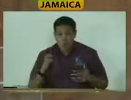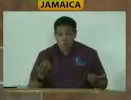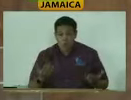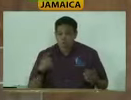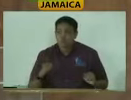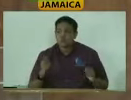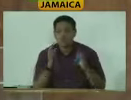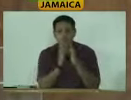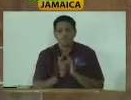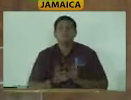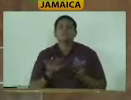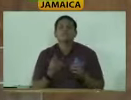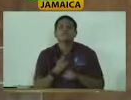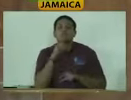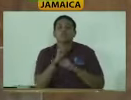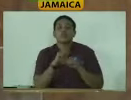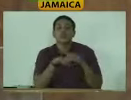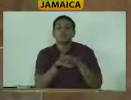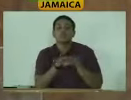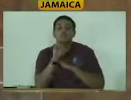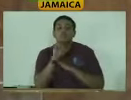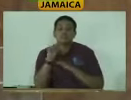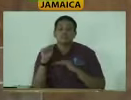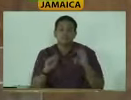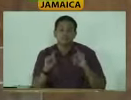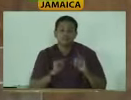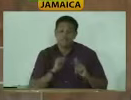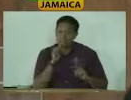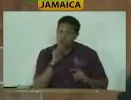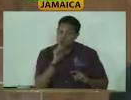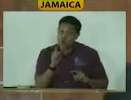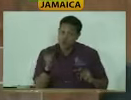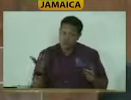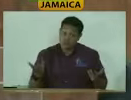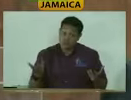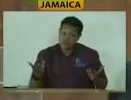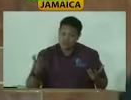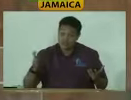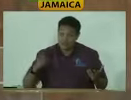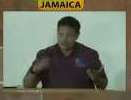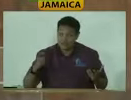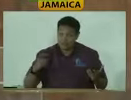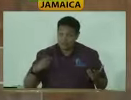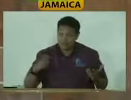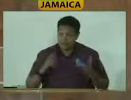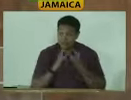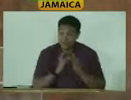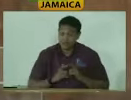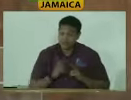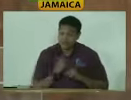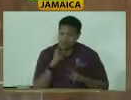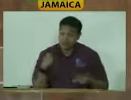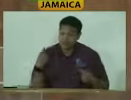we can to make it accessible. I'm not sure to what extent the necessary adjustments have